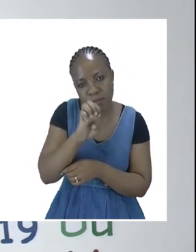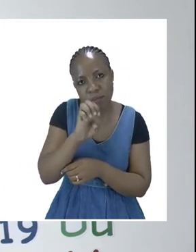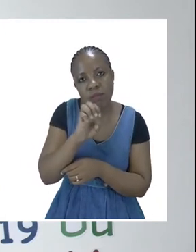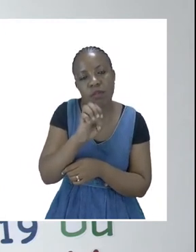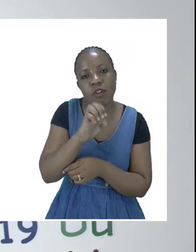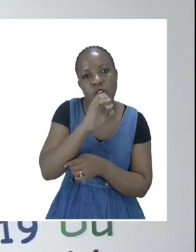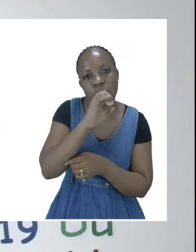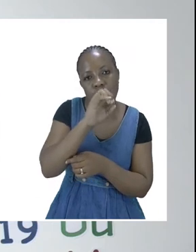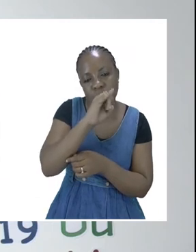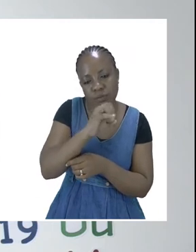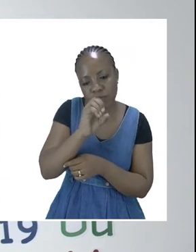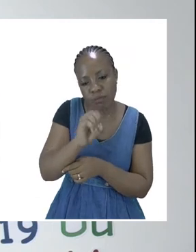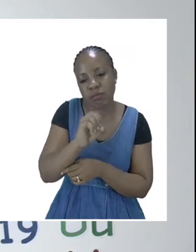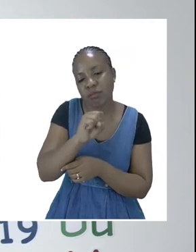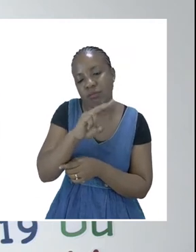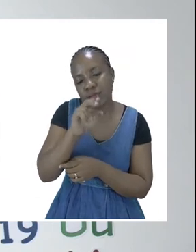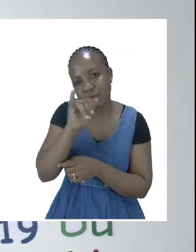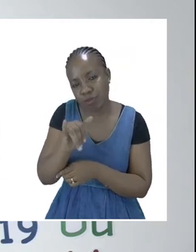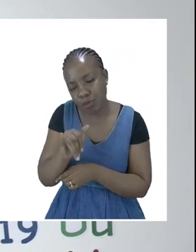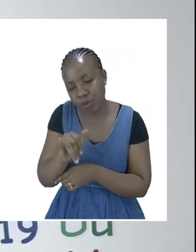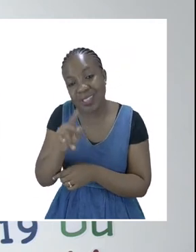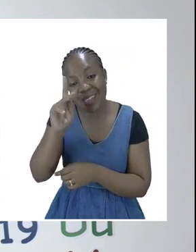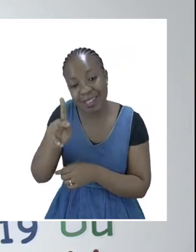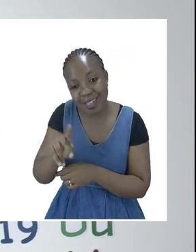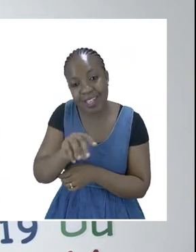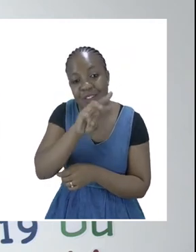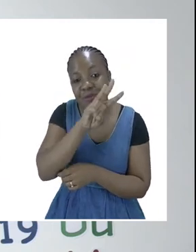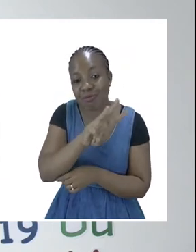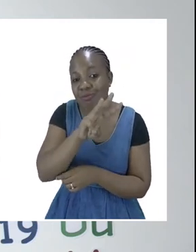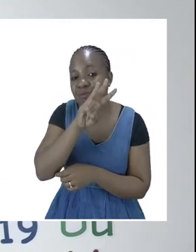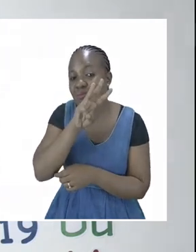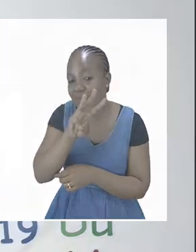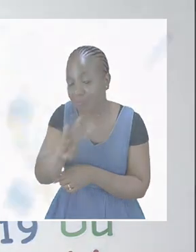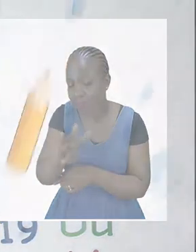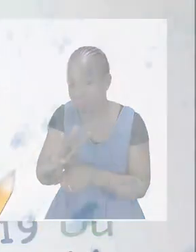in addition our website Zoschi Online.